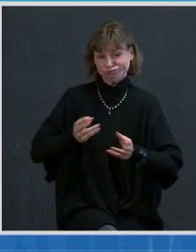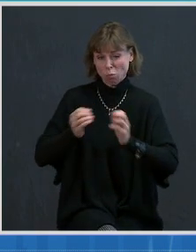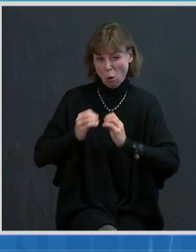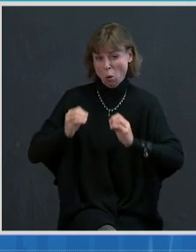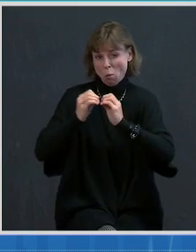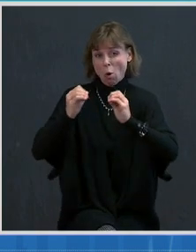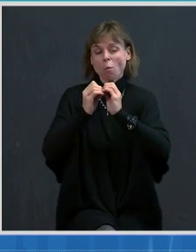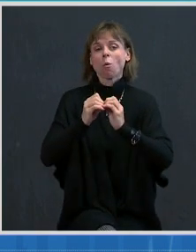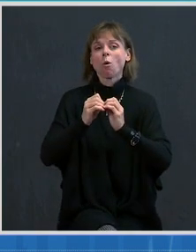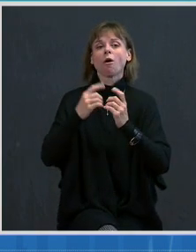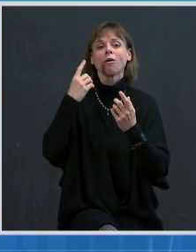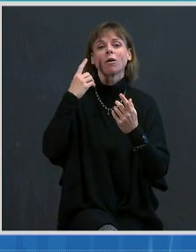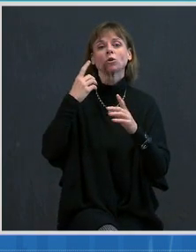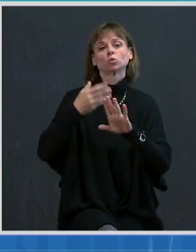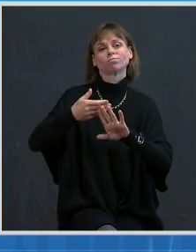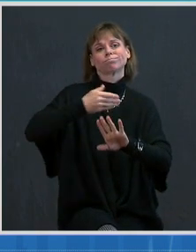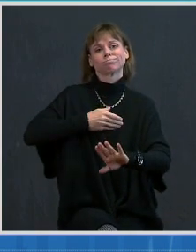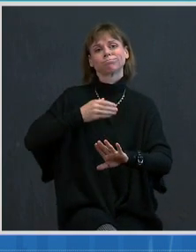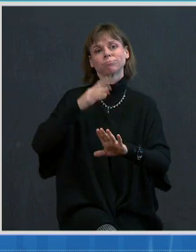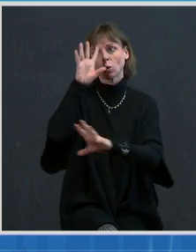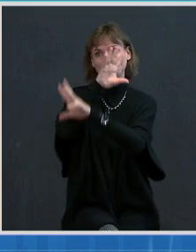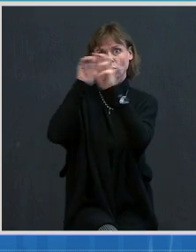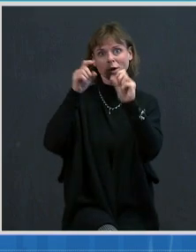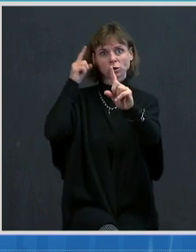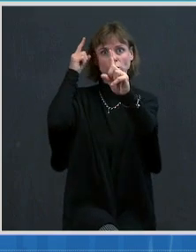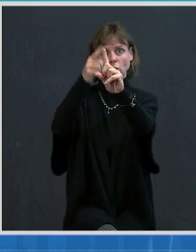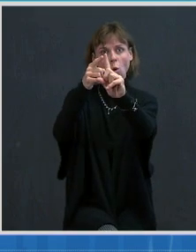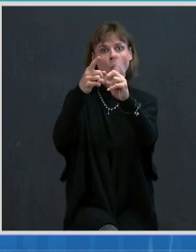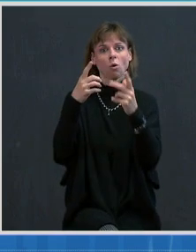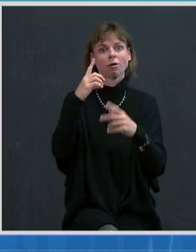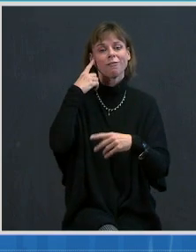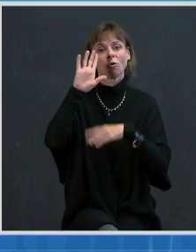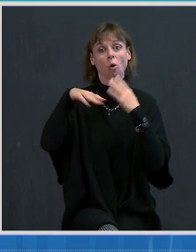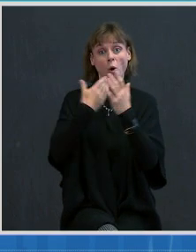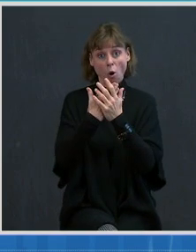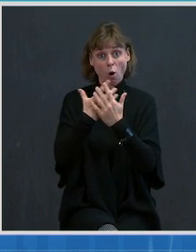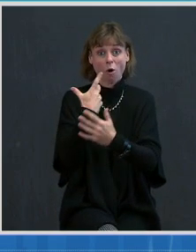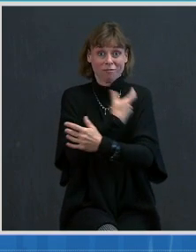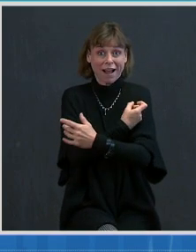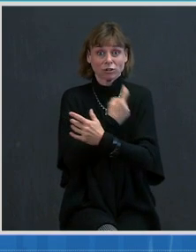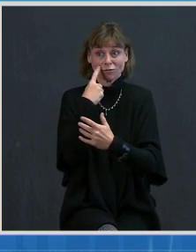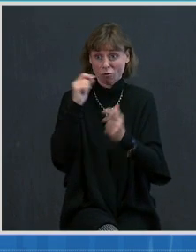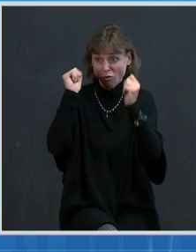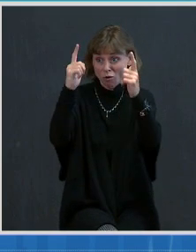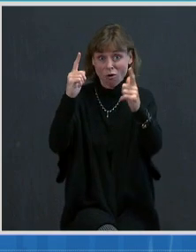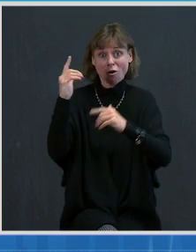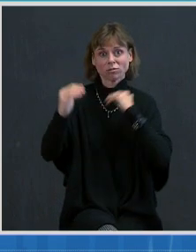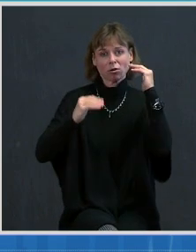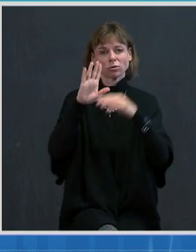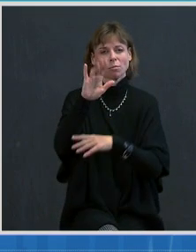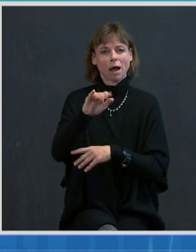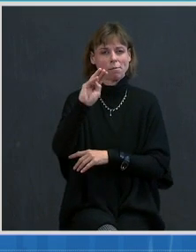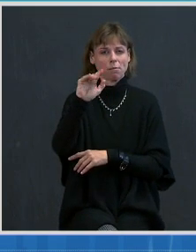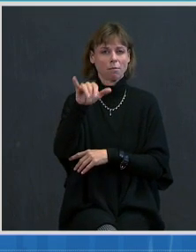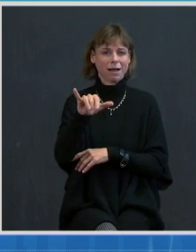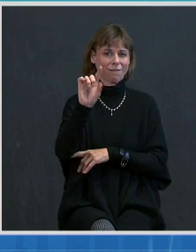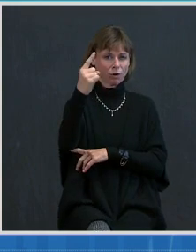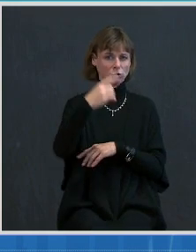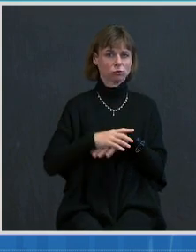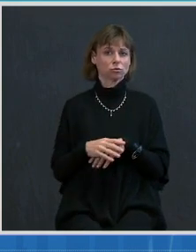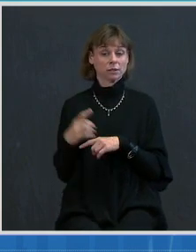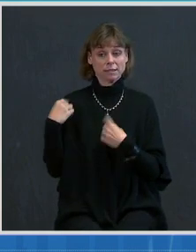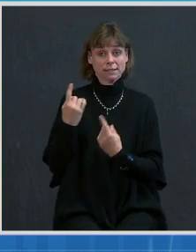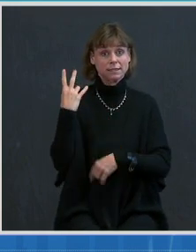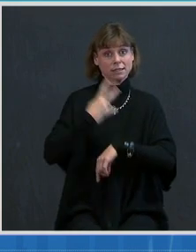vaccinations to all adults by May 1st at the latest. Over the last seven days, we're now averaging 2